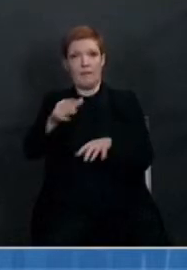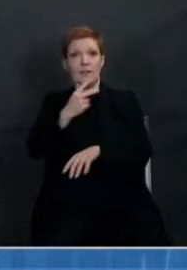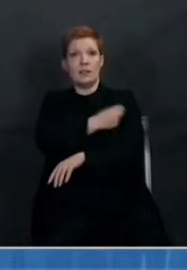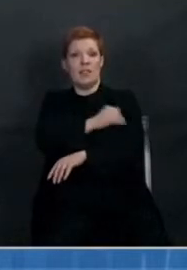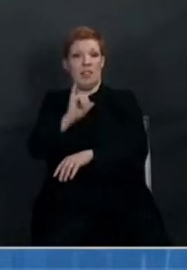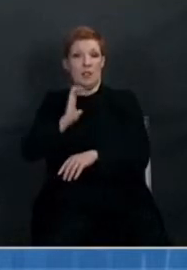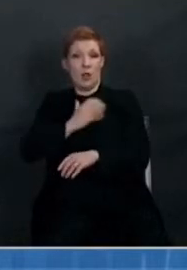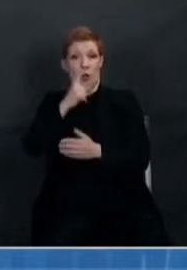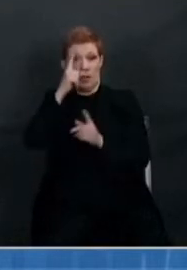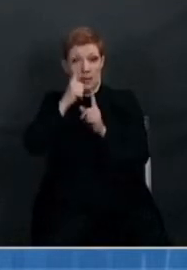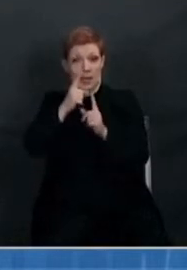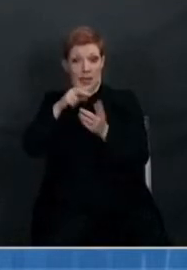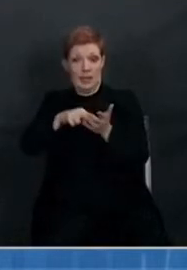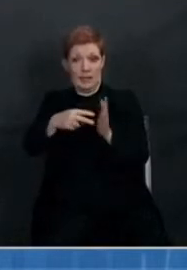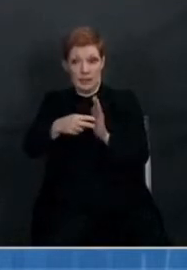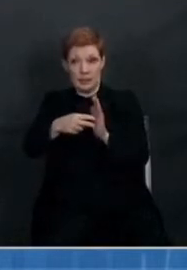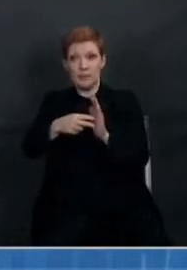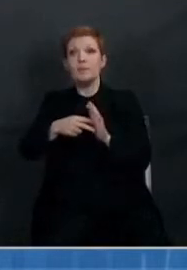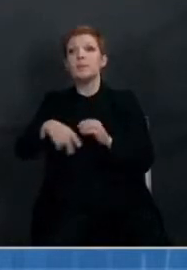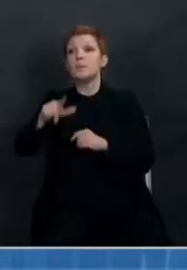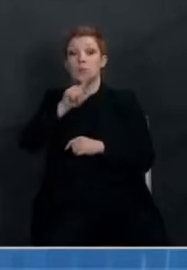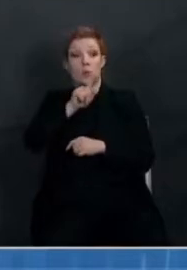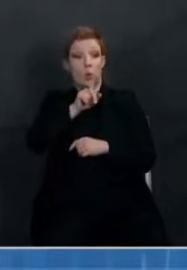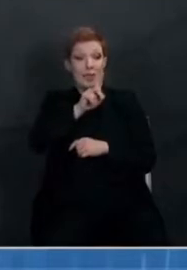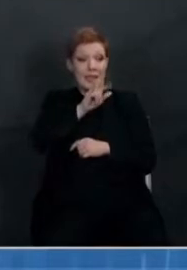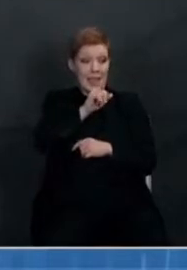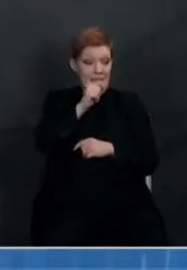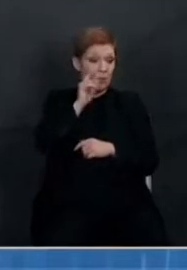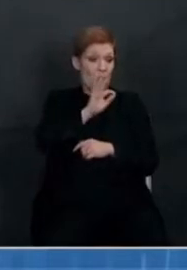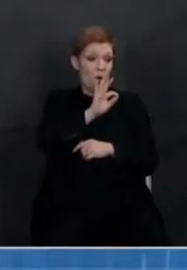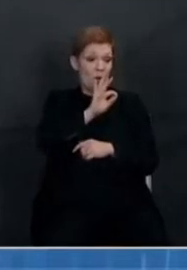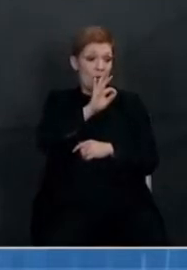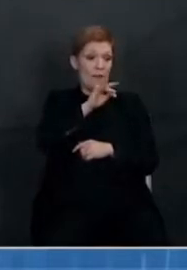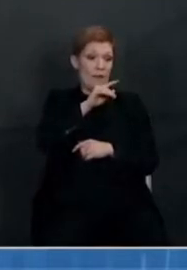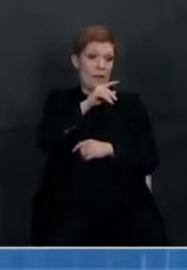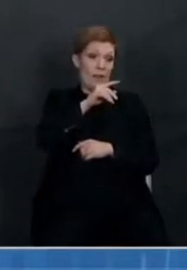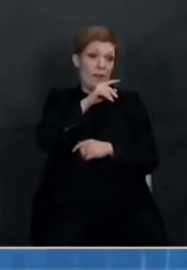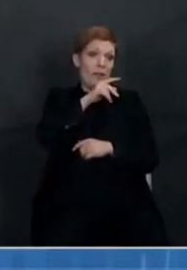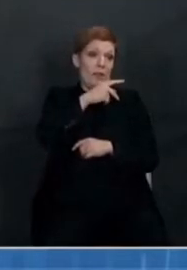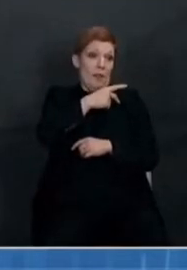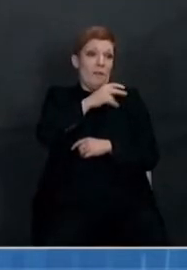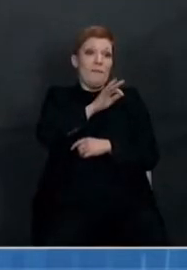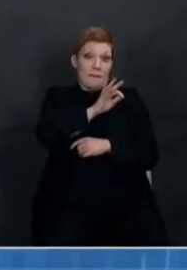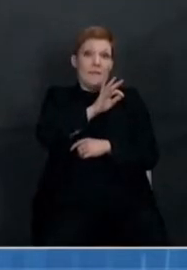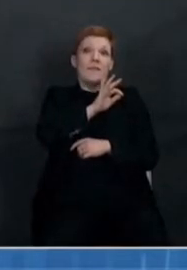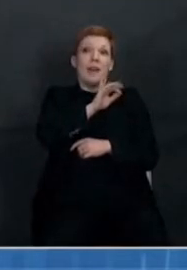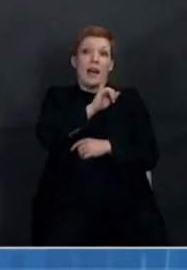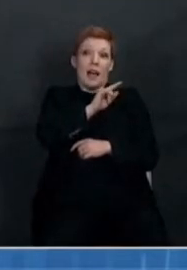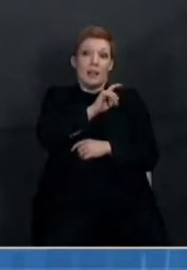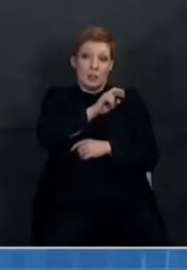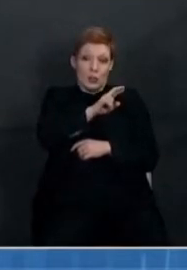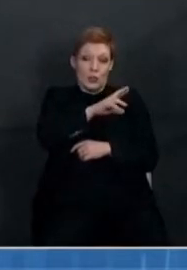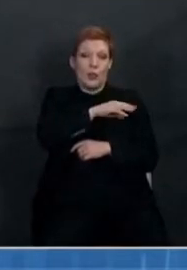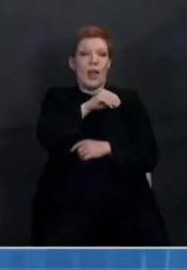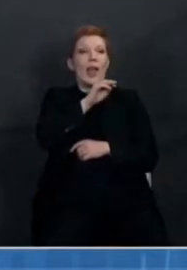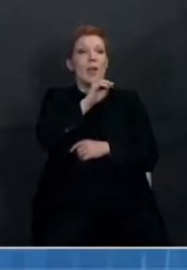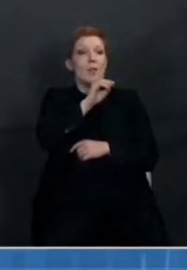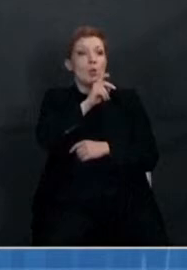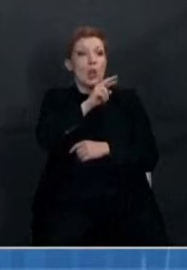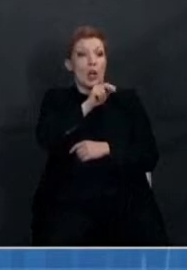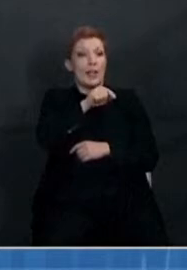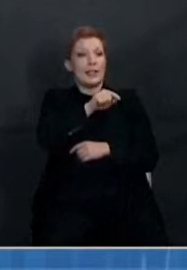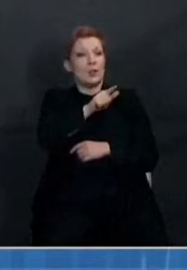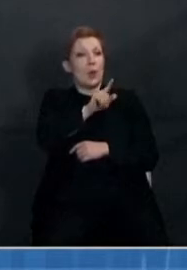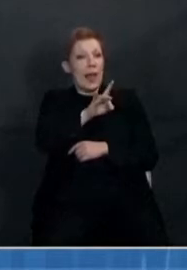21 days is what was done in the Pfizer trial and 28 days is what was done in the in the Moderna trial. There are obviously